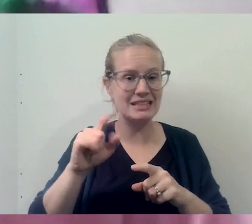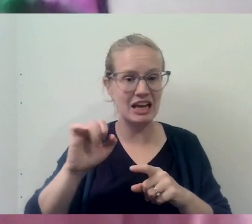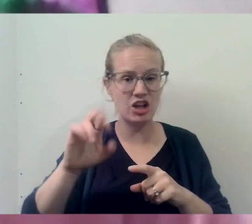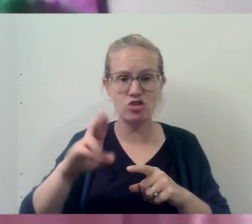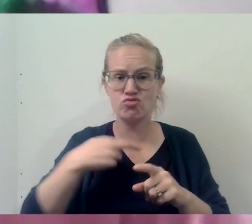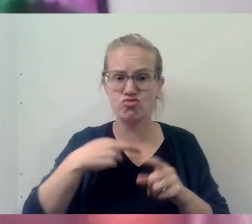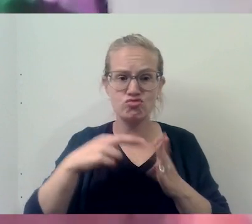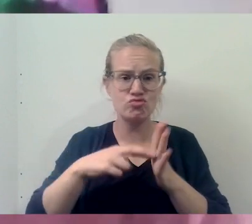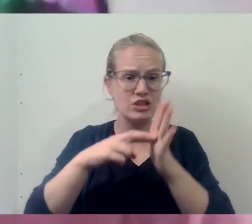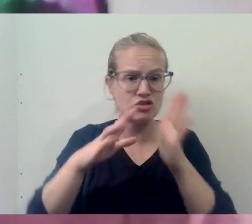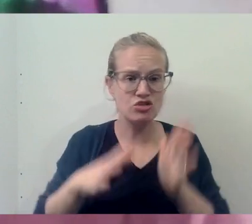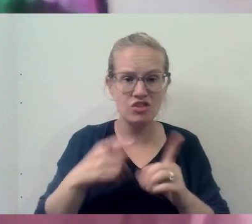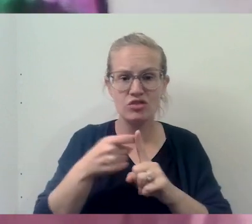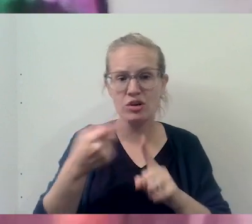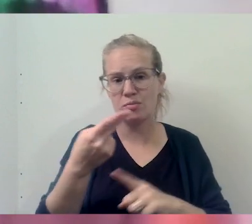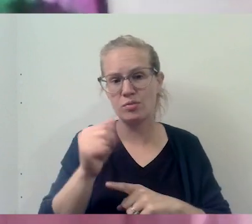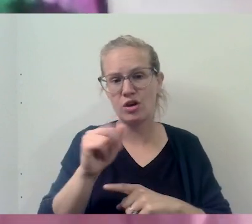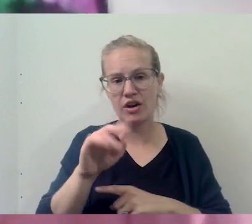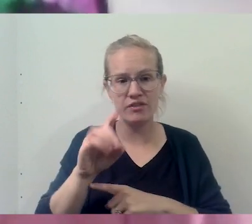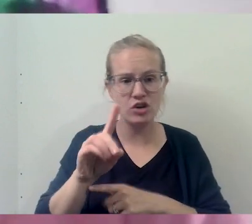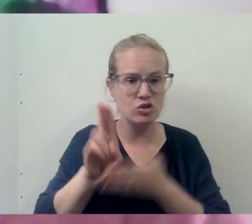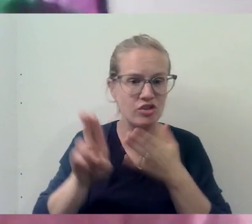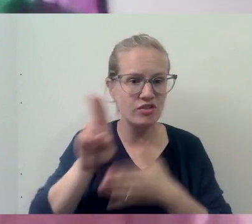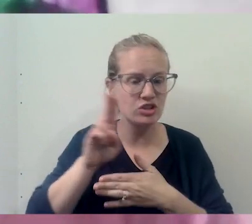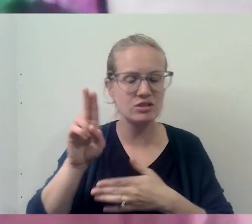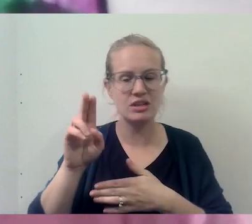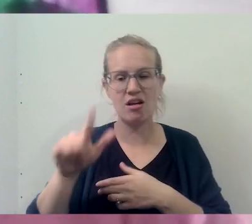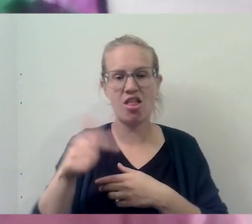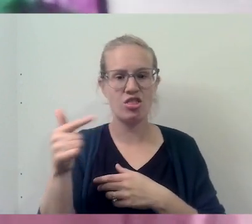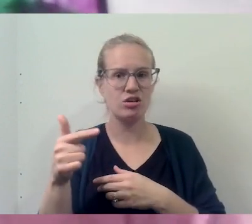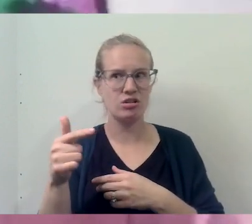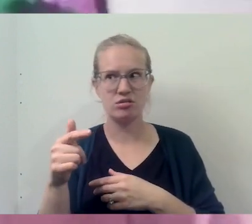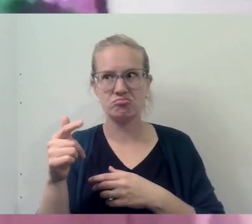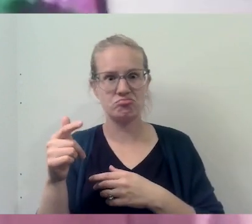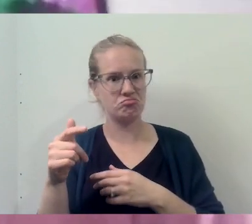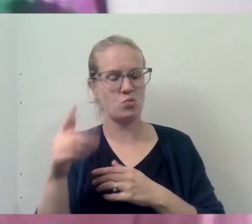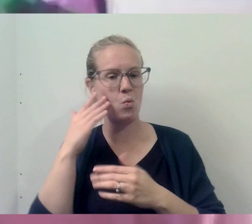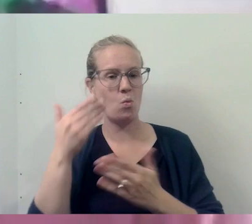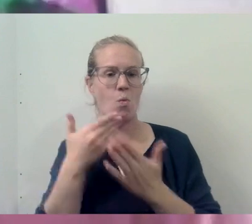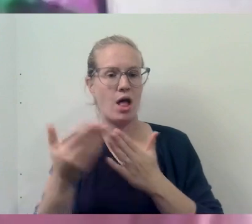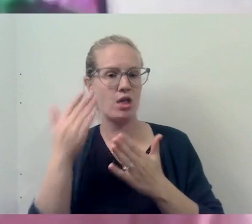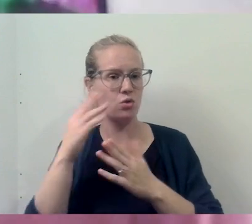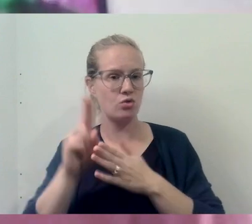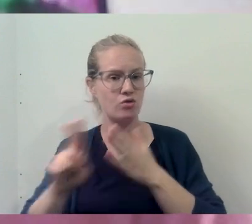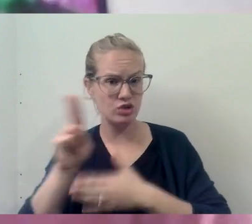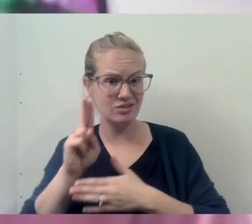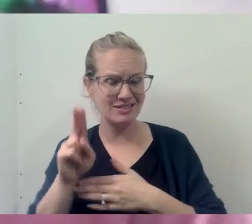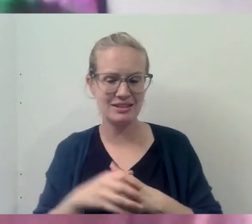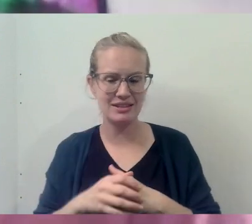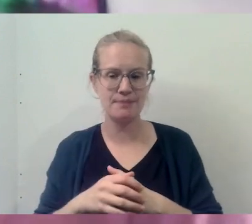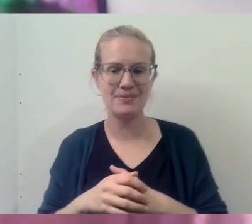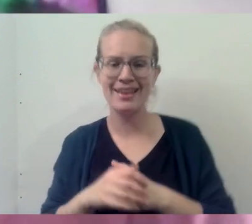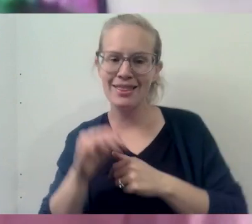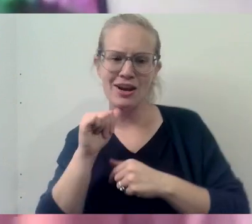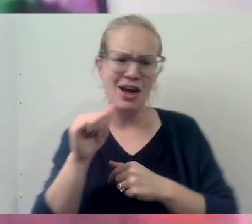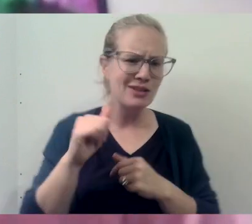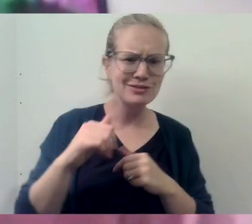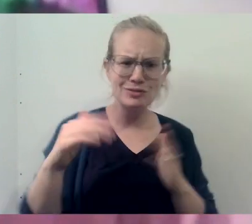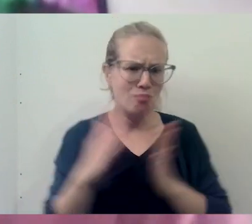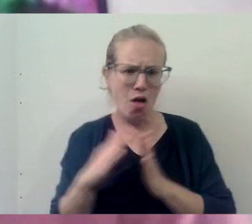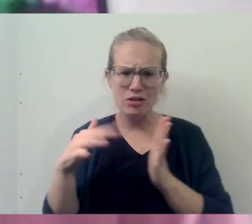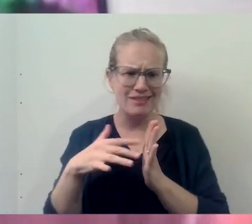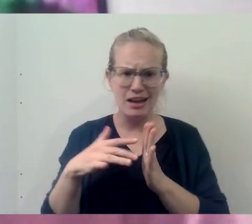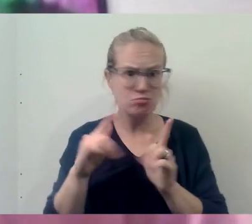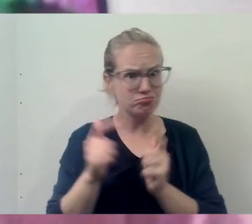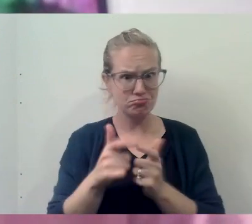researchers out of Harvard University, other, um, other prominent universities. Um, they're not, you know, small studies or a